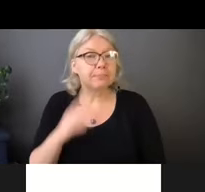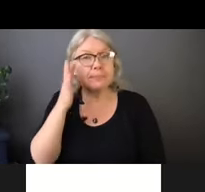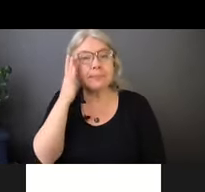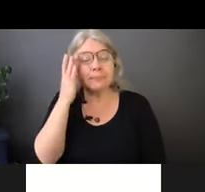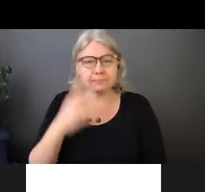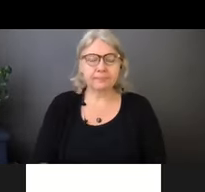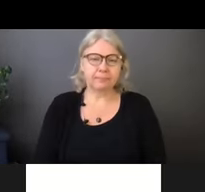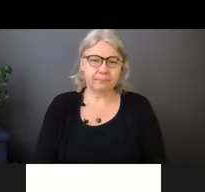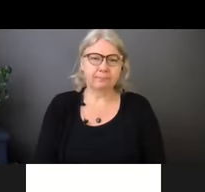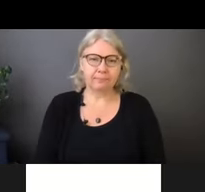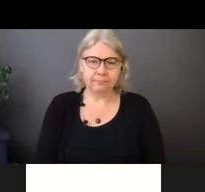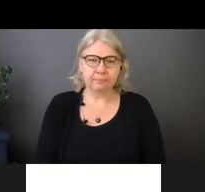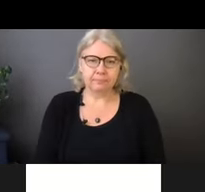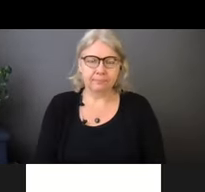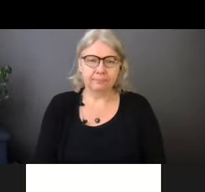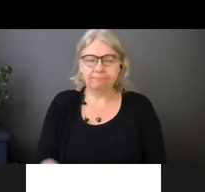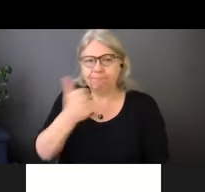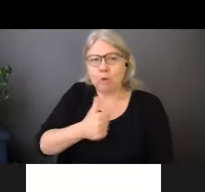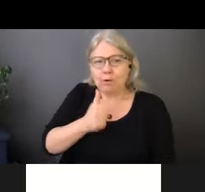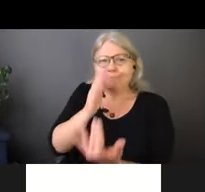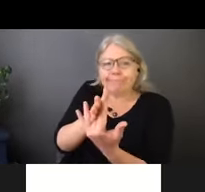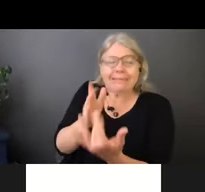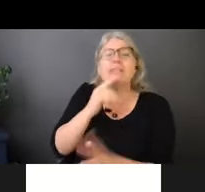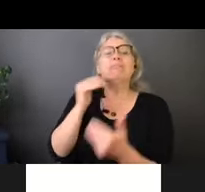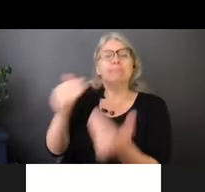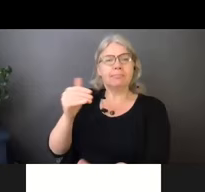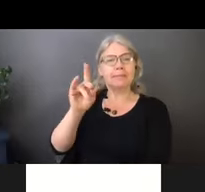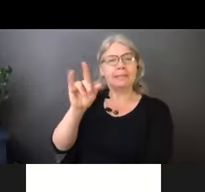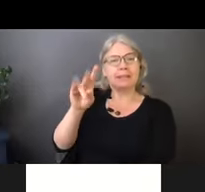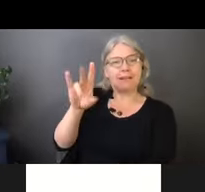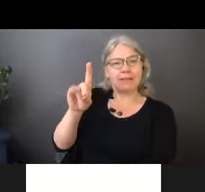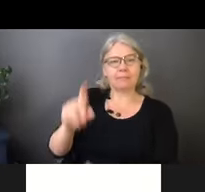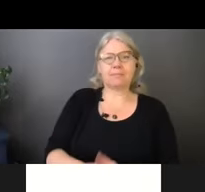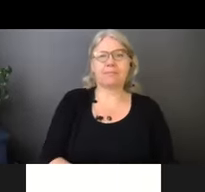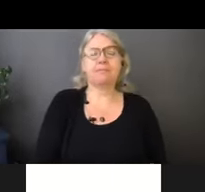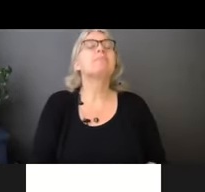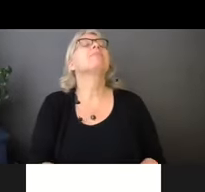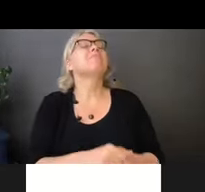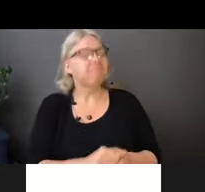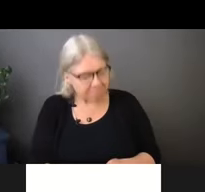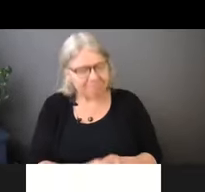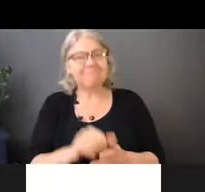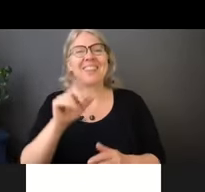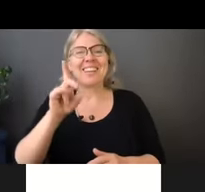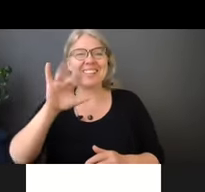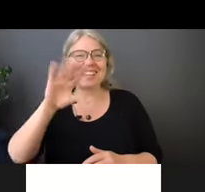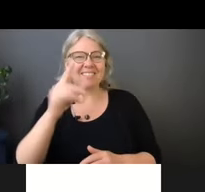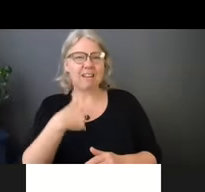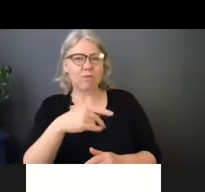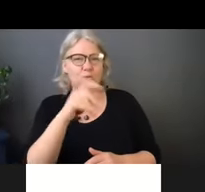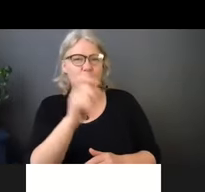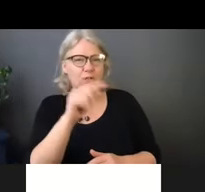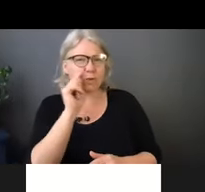that's right. David, go ahead. Of course. Uh, Tim. Yeah. If you talk about vaccine